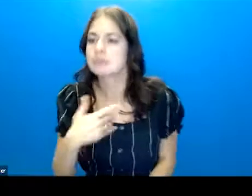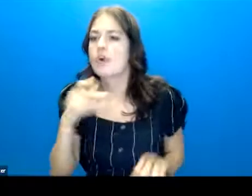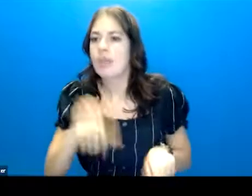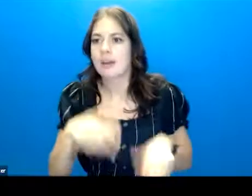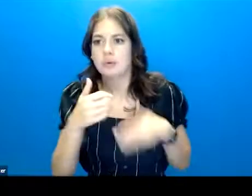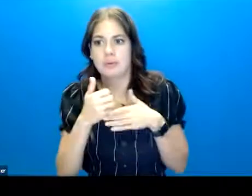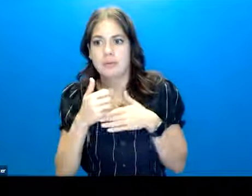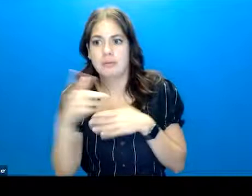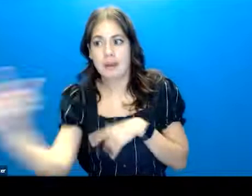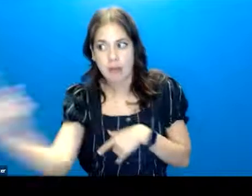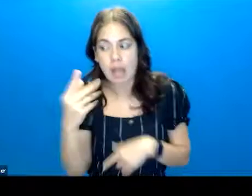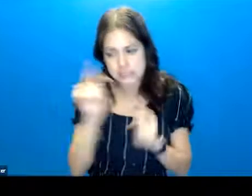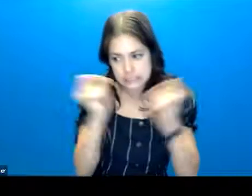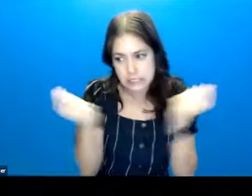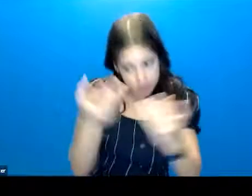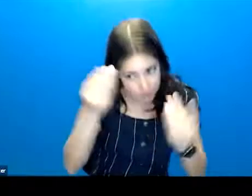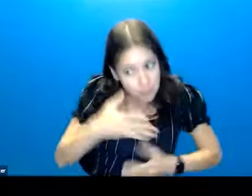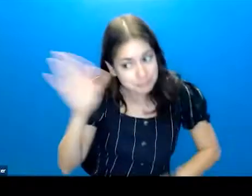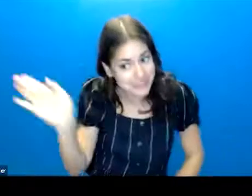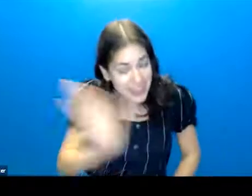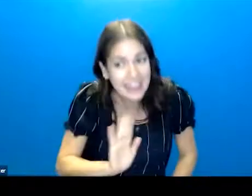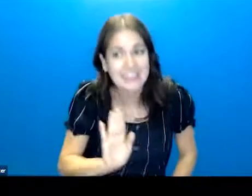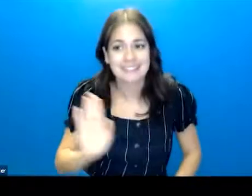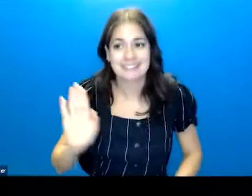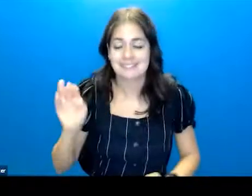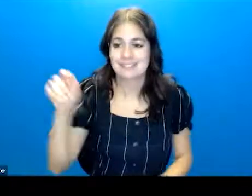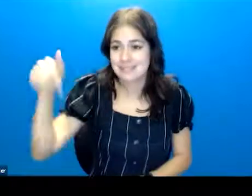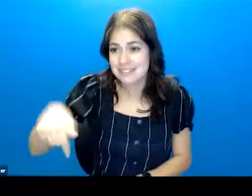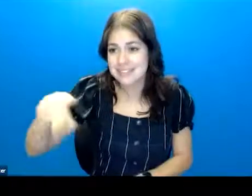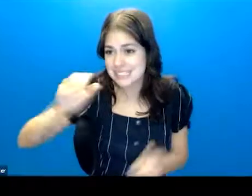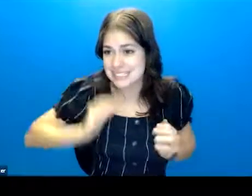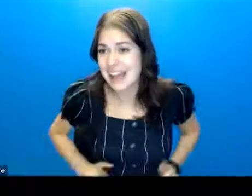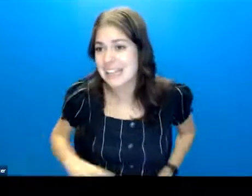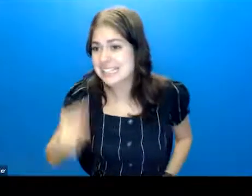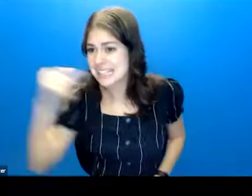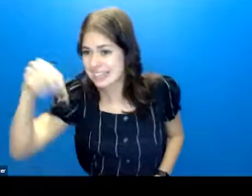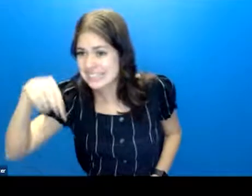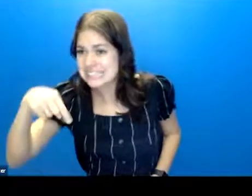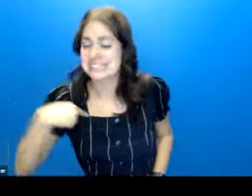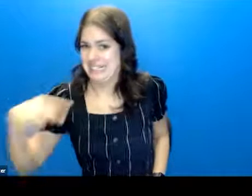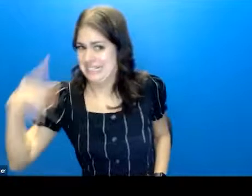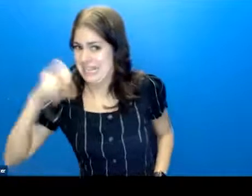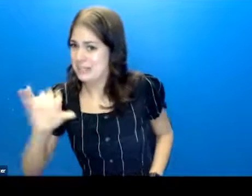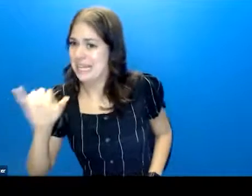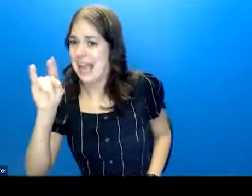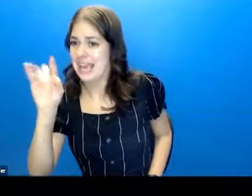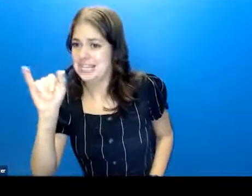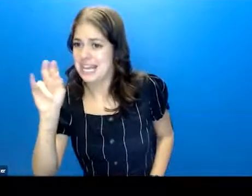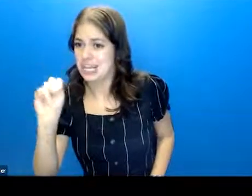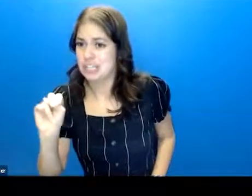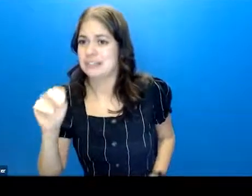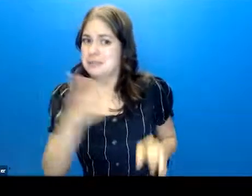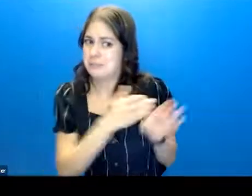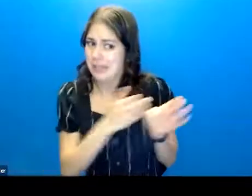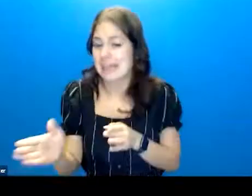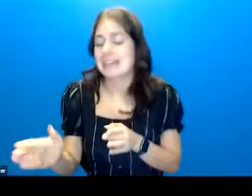you can come to the team and say, Hey, this client said this, this sounds like ideation with intention plan.